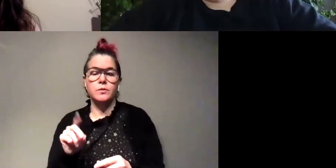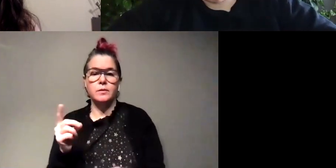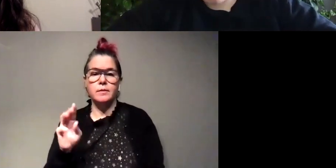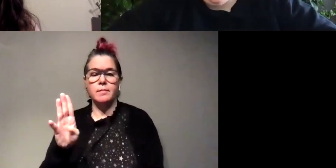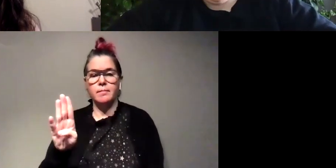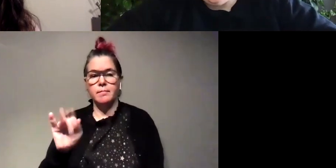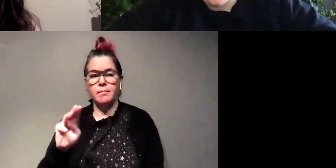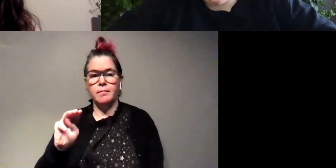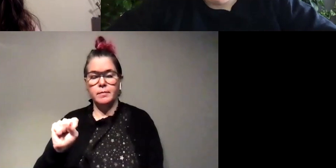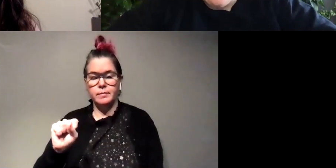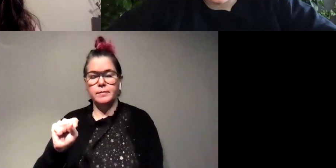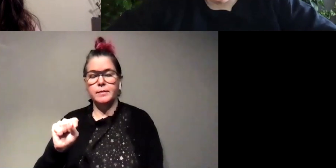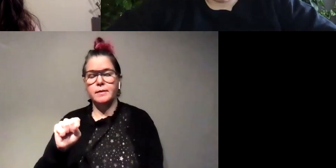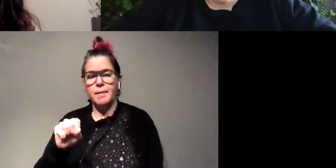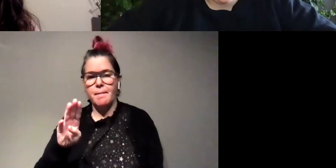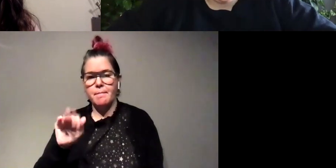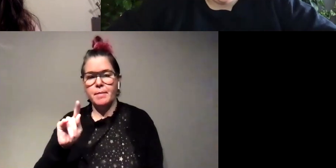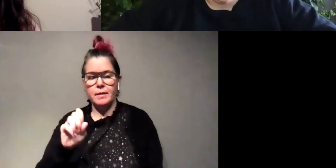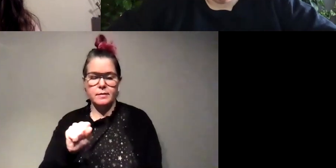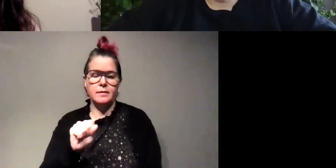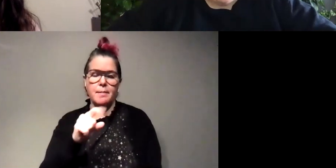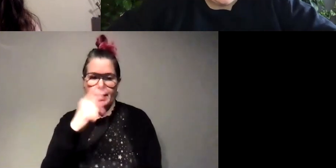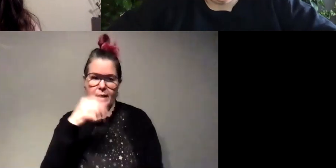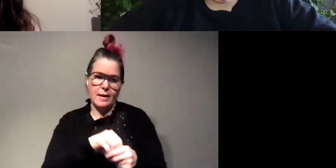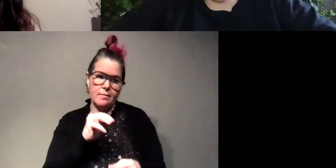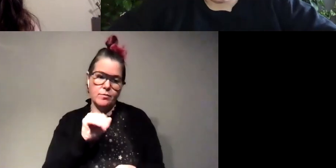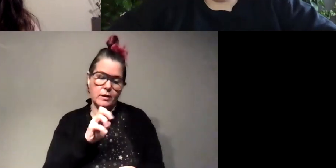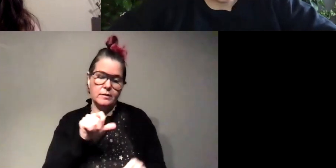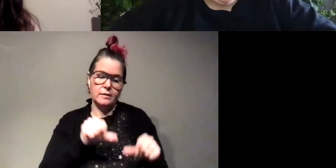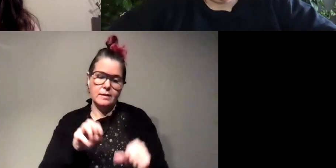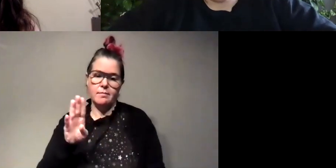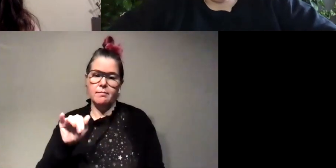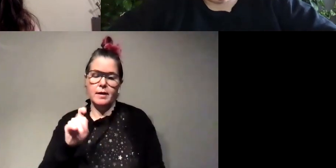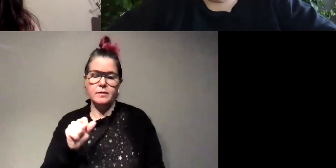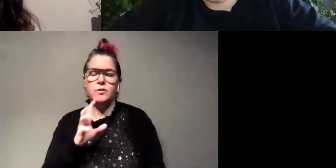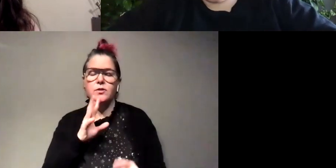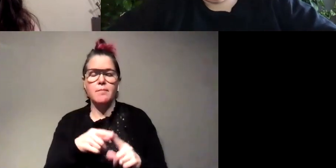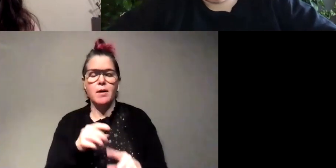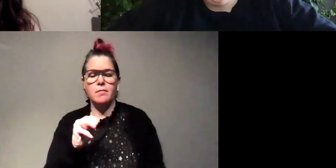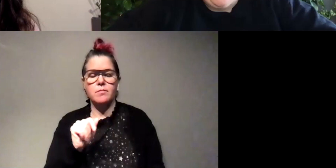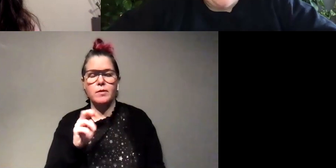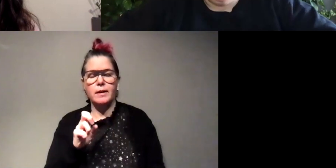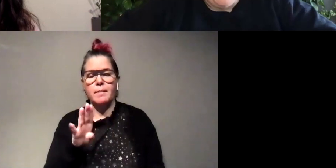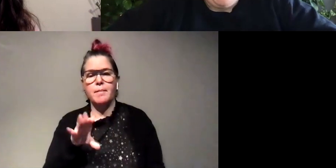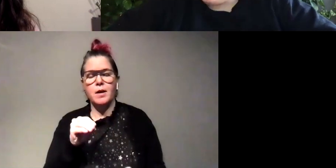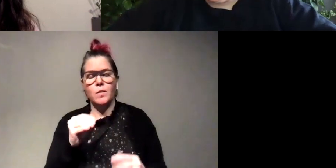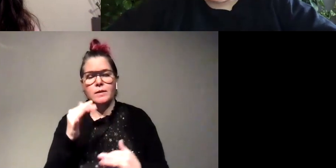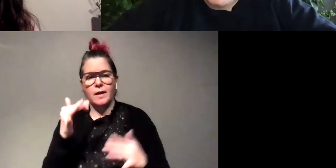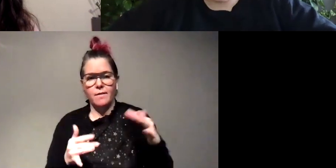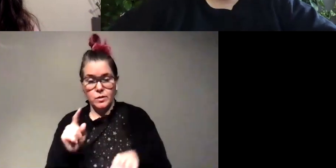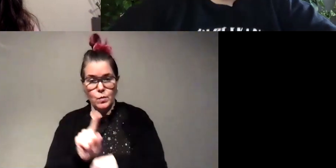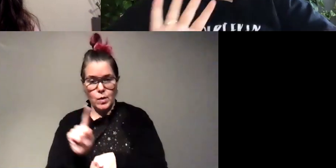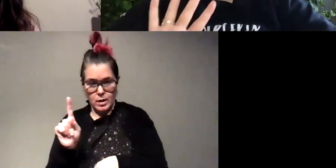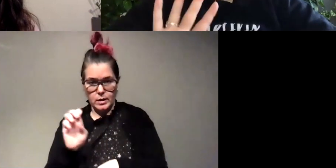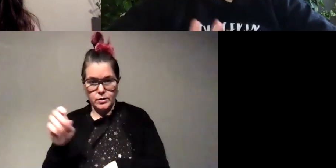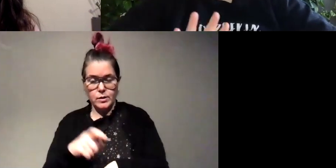so that's black and marine science bites and they uh this week are gonna be talking about marine biodiversity that's gonna be happening at 1 p.m as